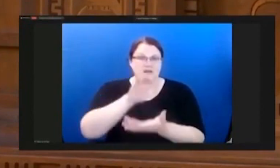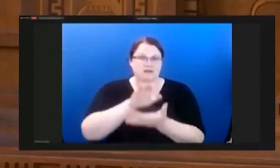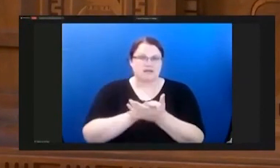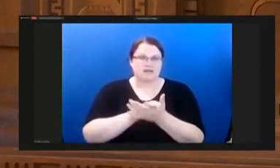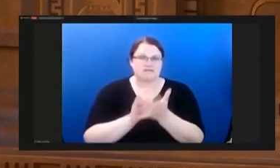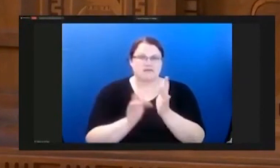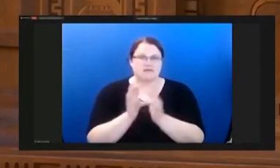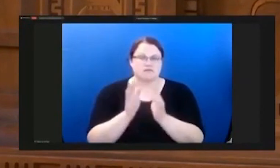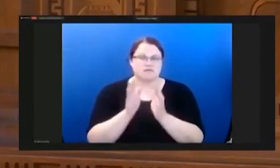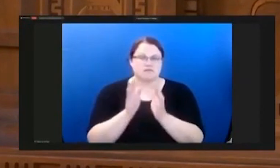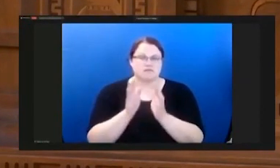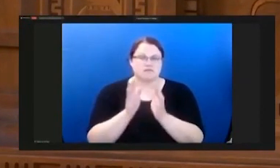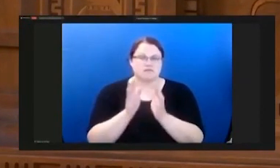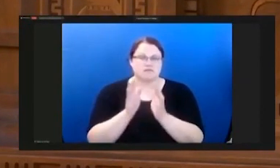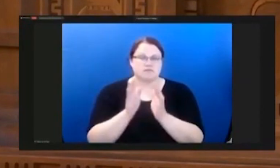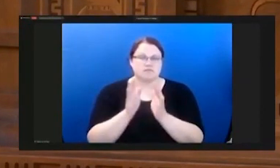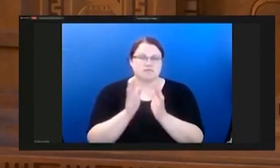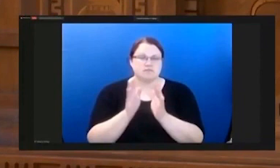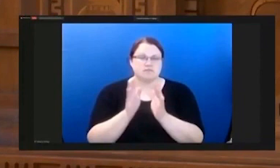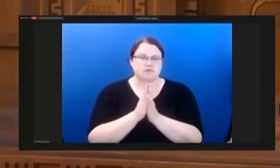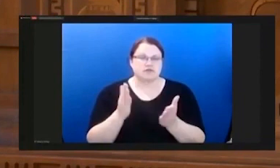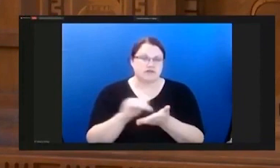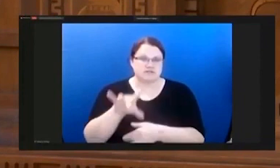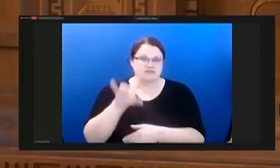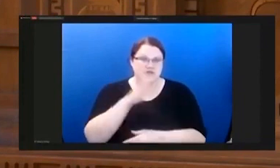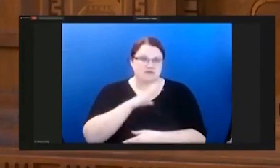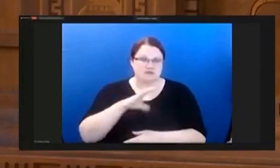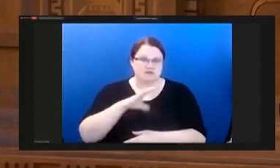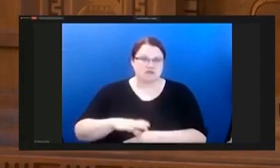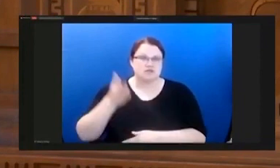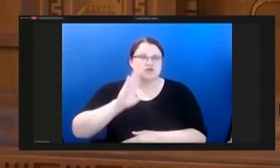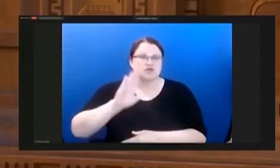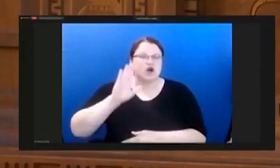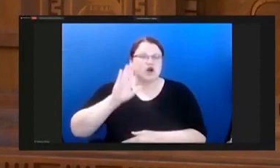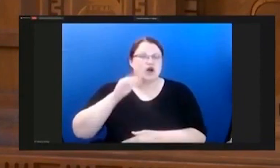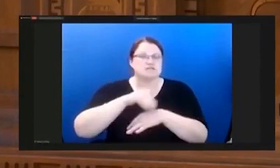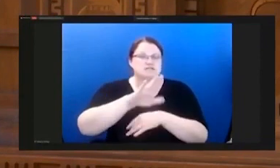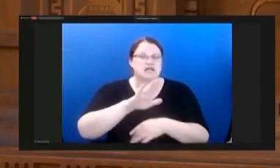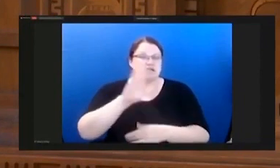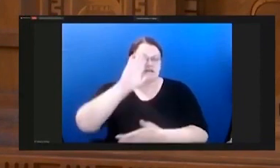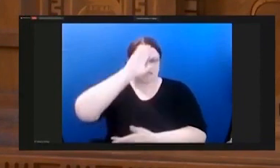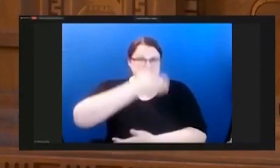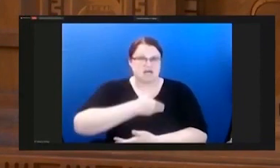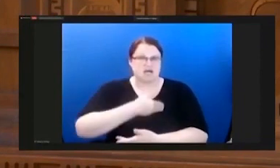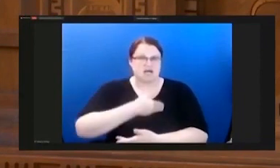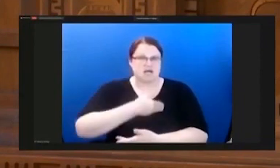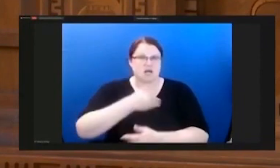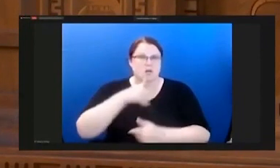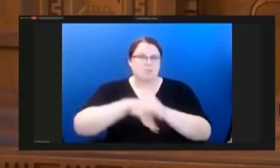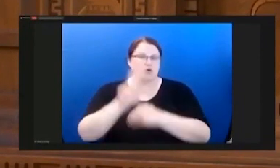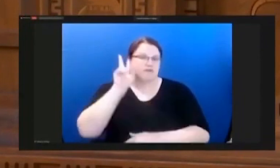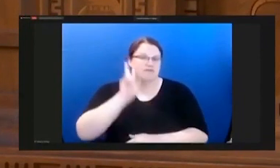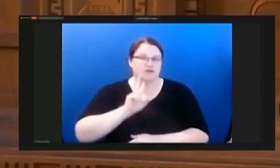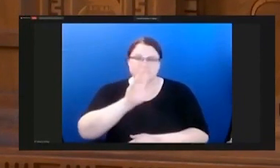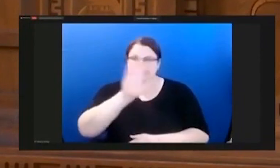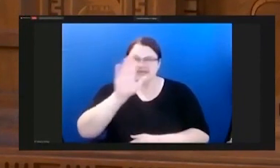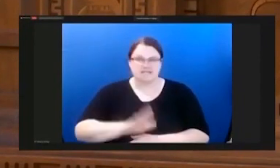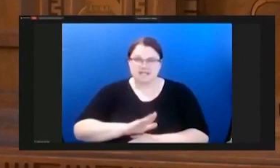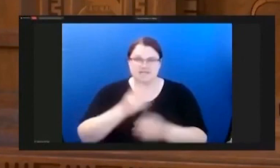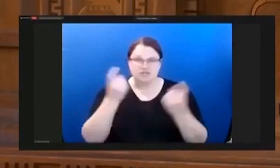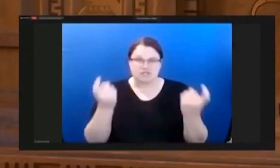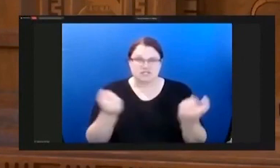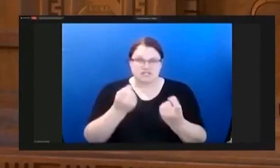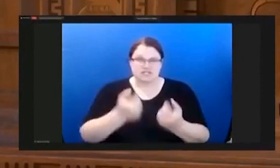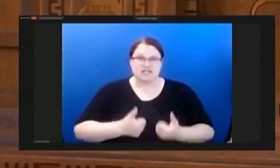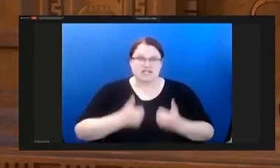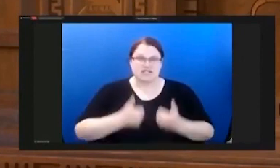Christ. God sent his son who was born of a virgin. He never sinned. He lived a perfect life